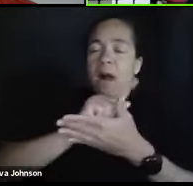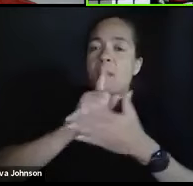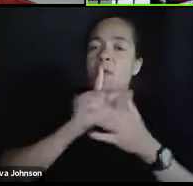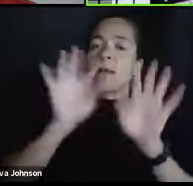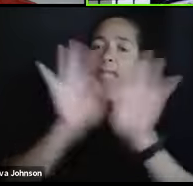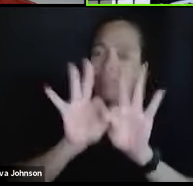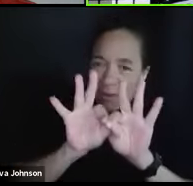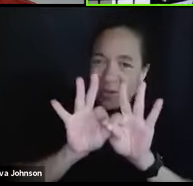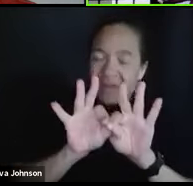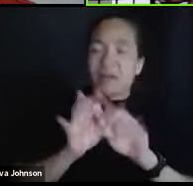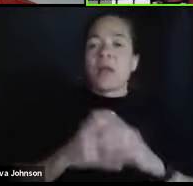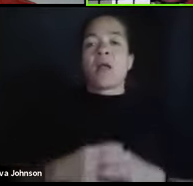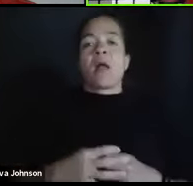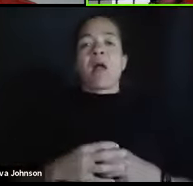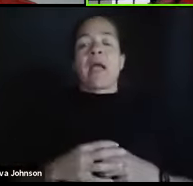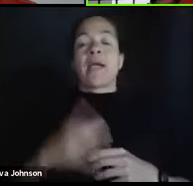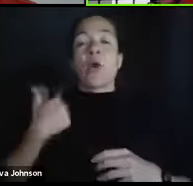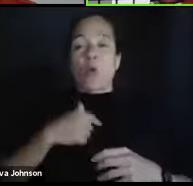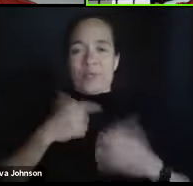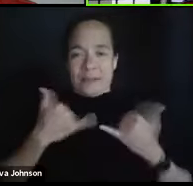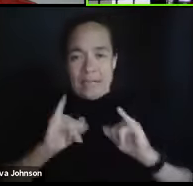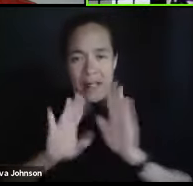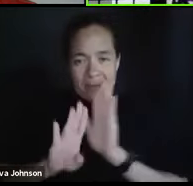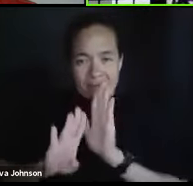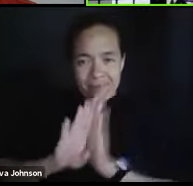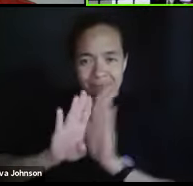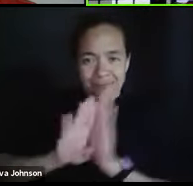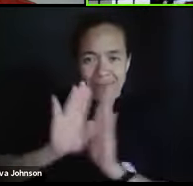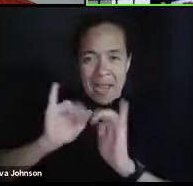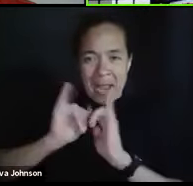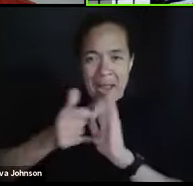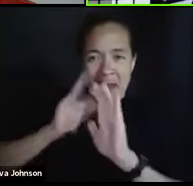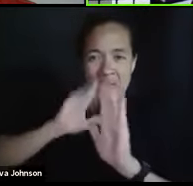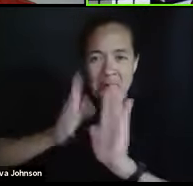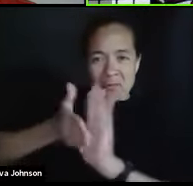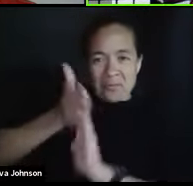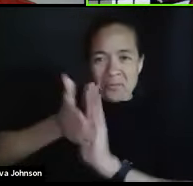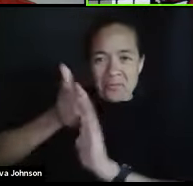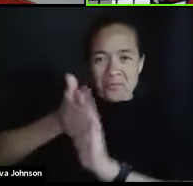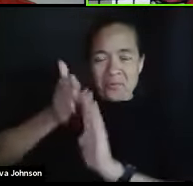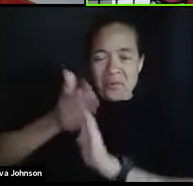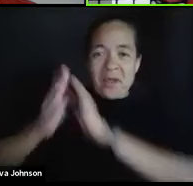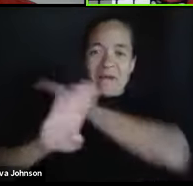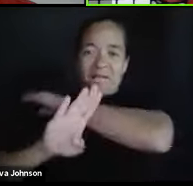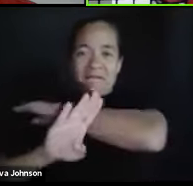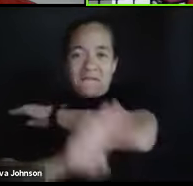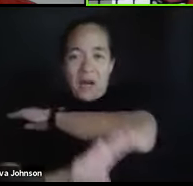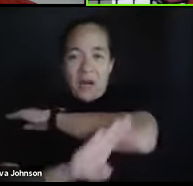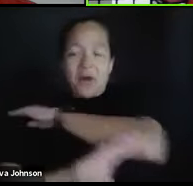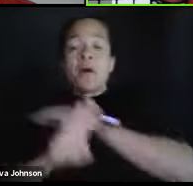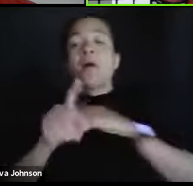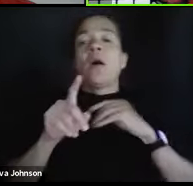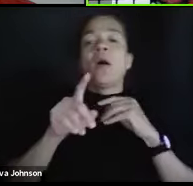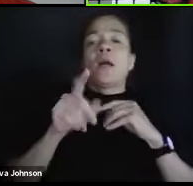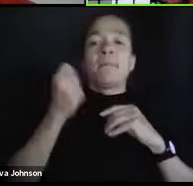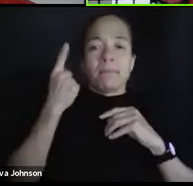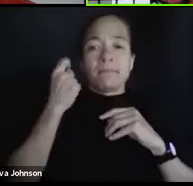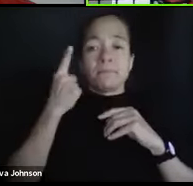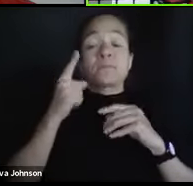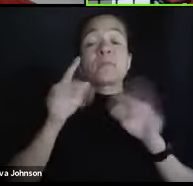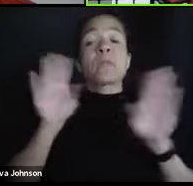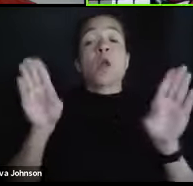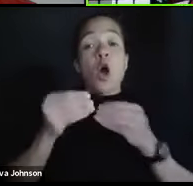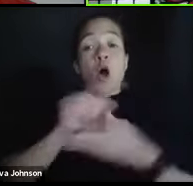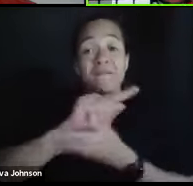of devising how we're going to run things fall semester, but office hours will be an important